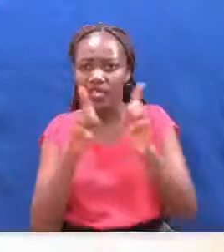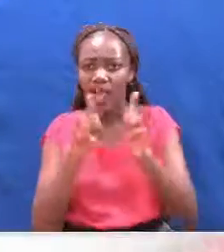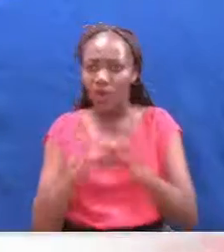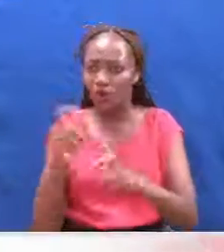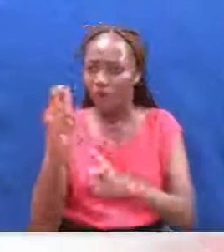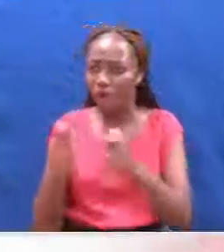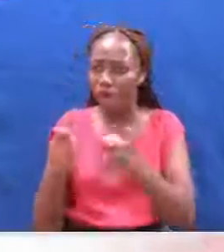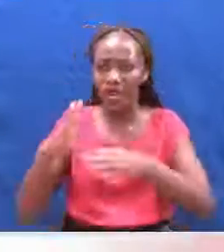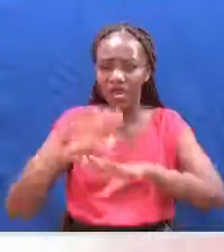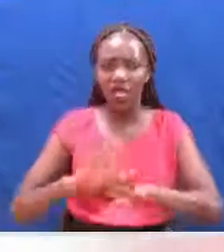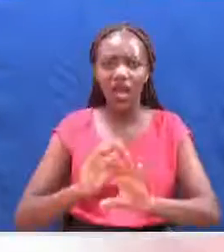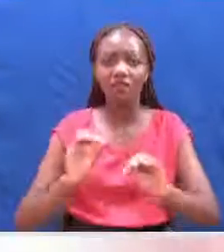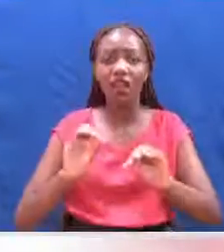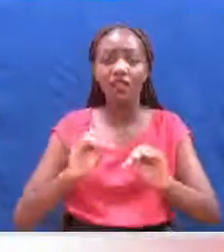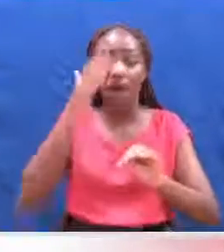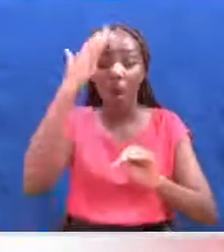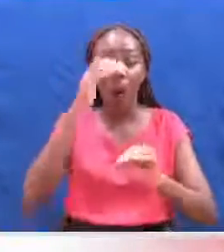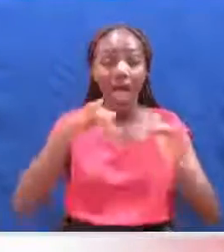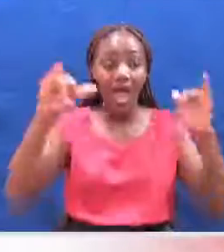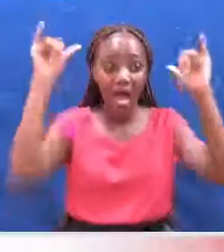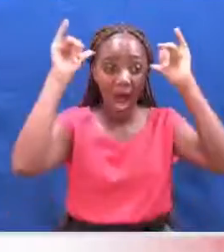struggling to get feeds for their animals.